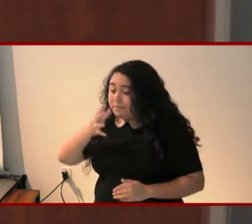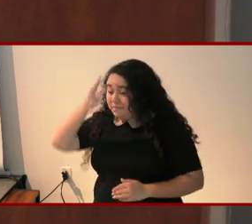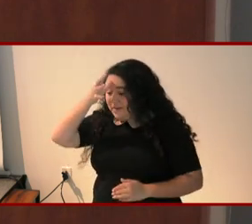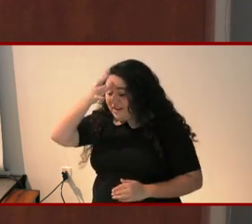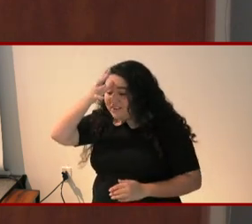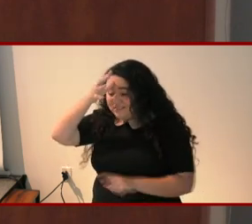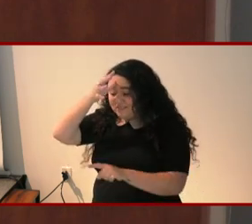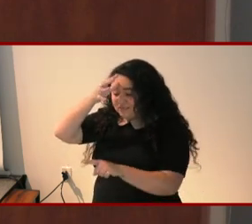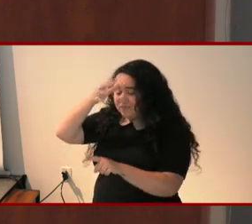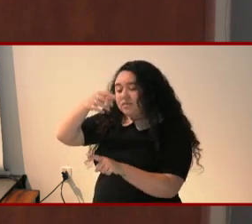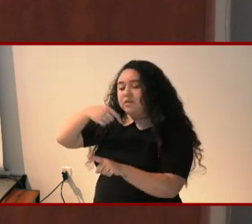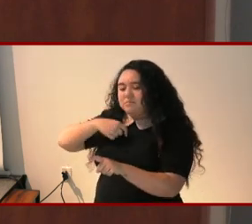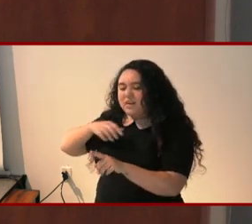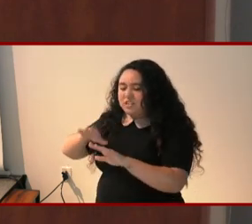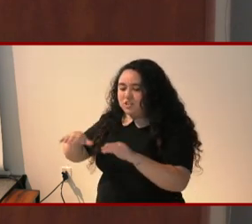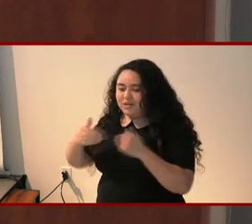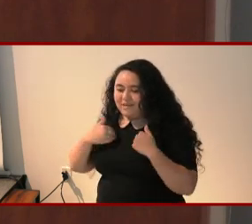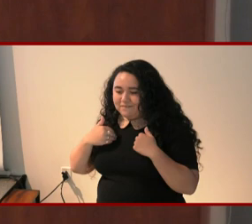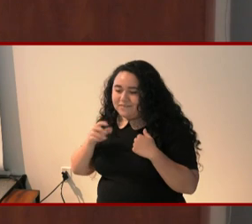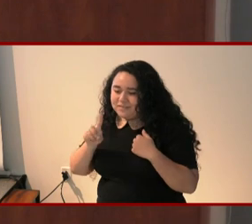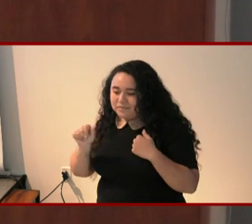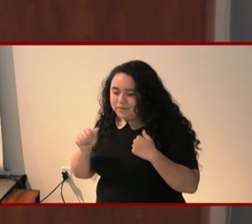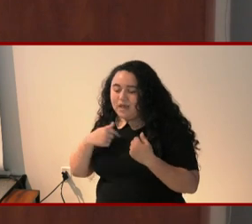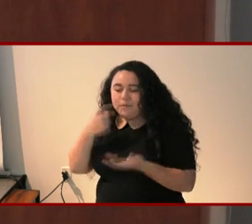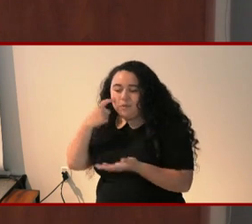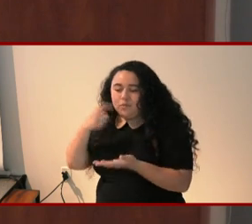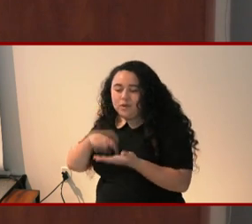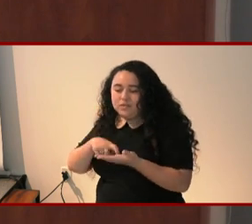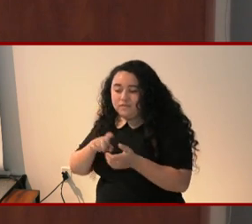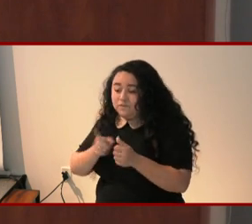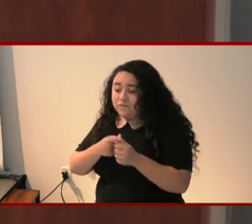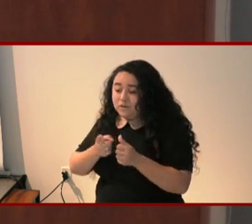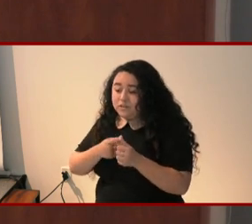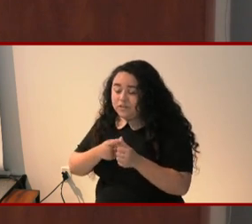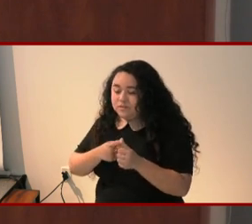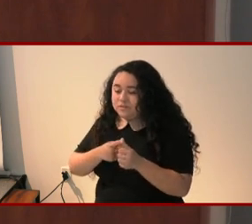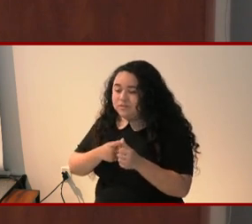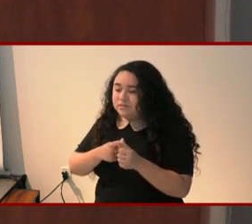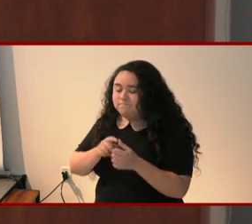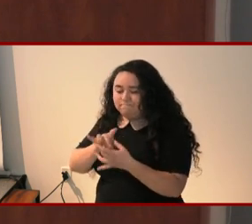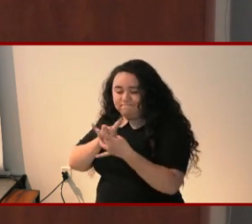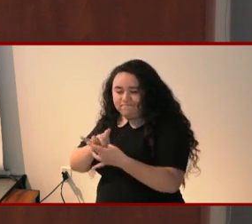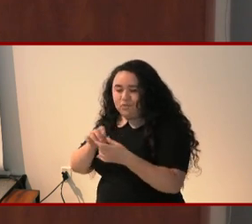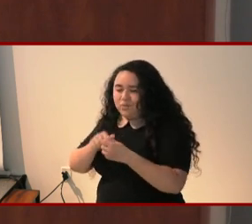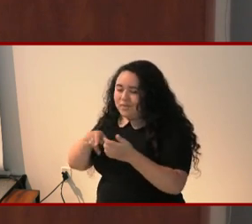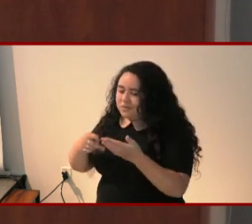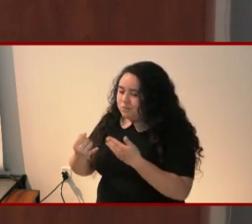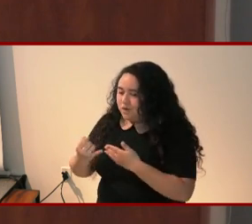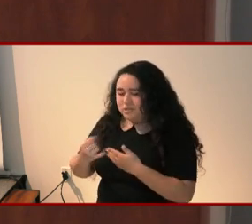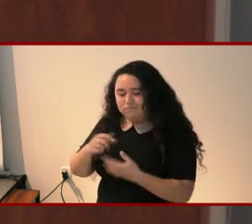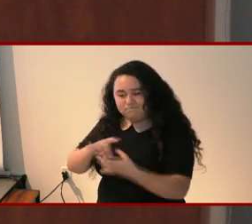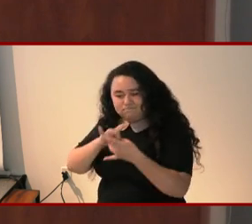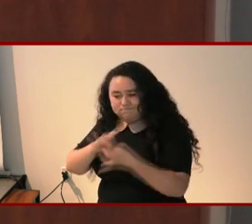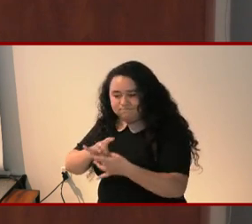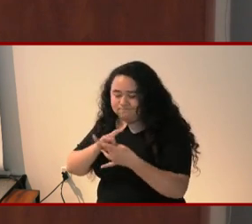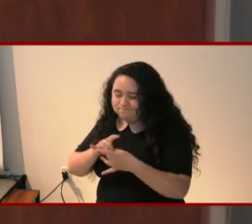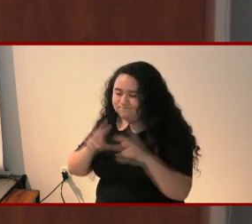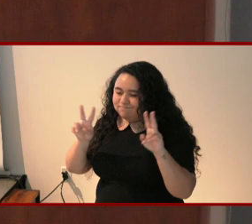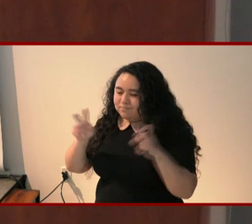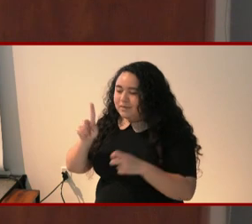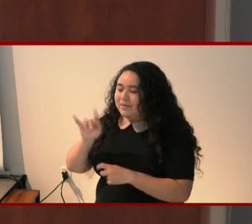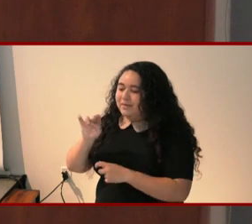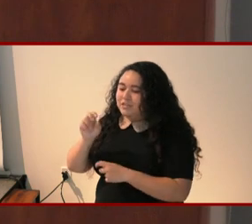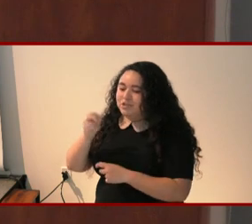I'd like to recognize, first of all, my kinship to this project. And